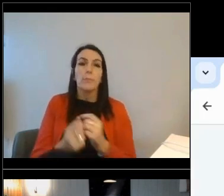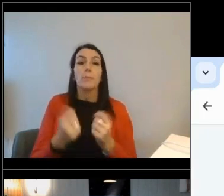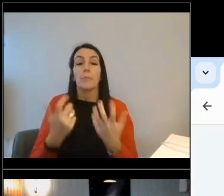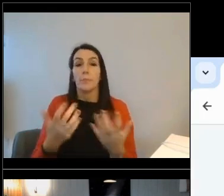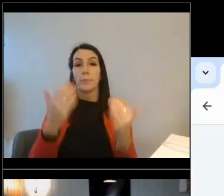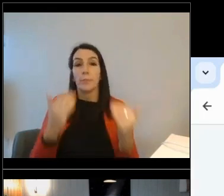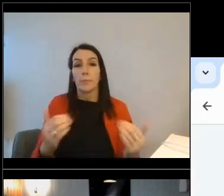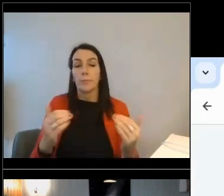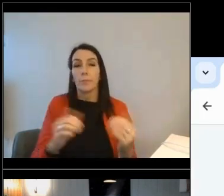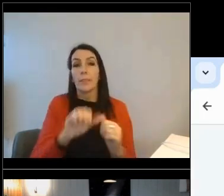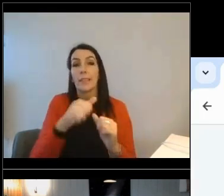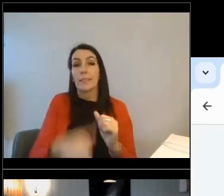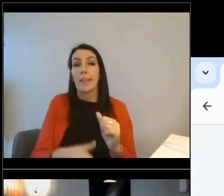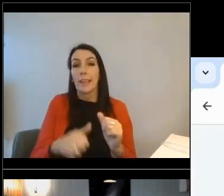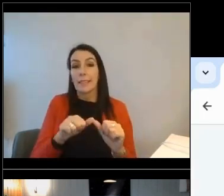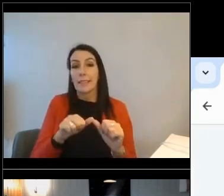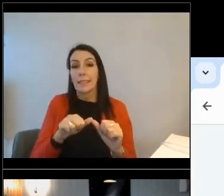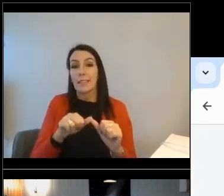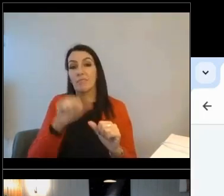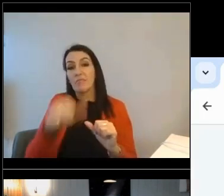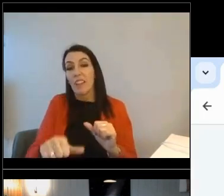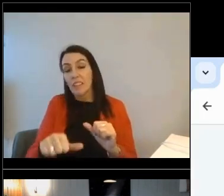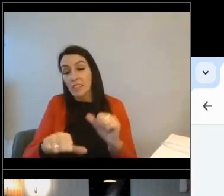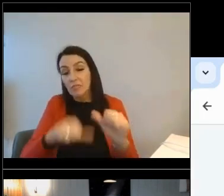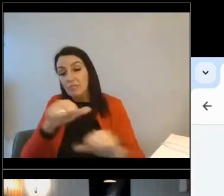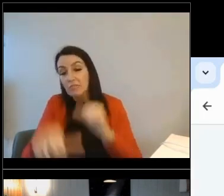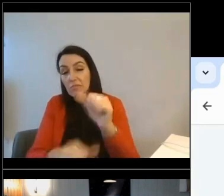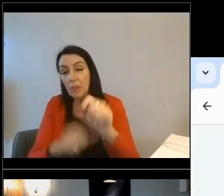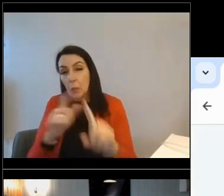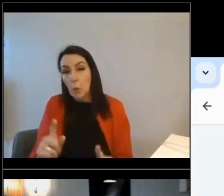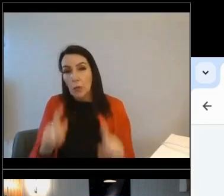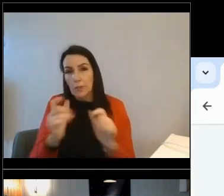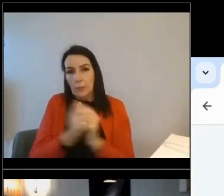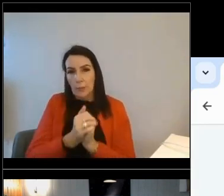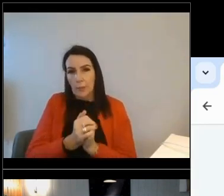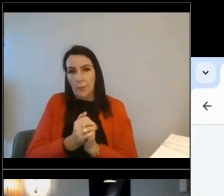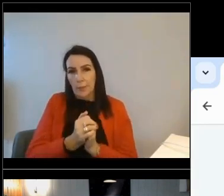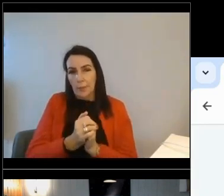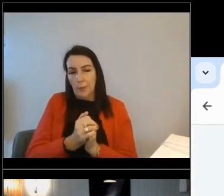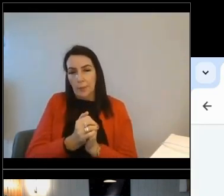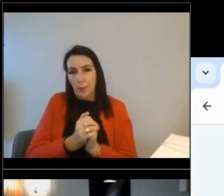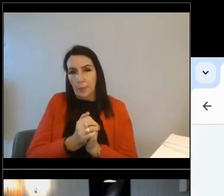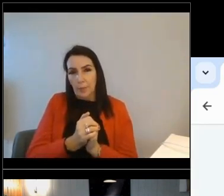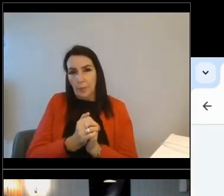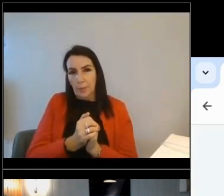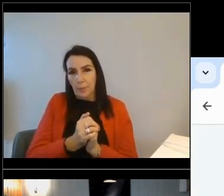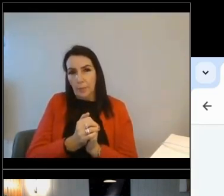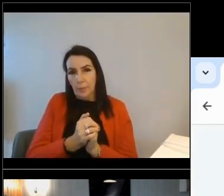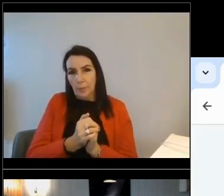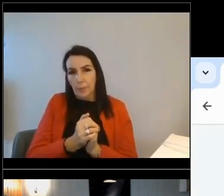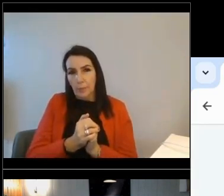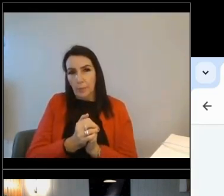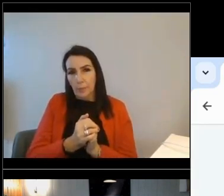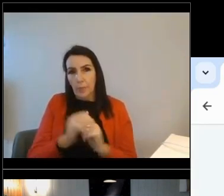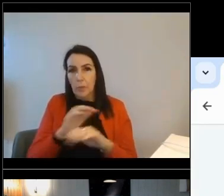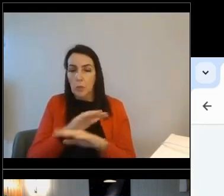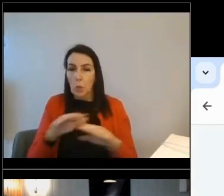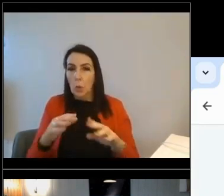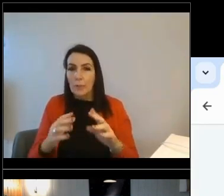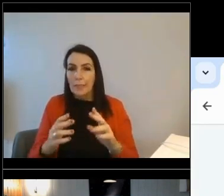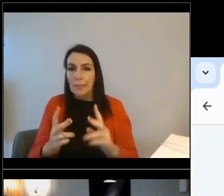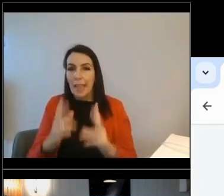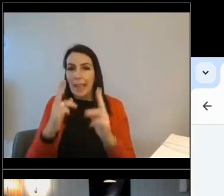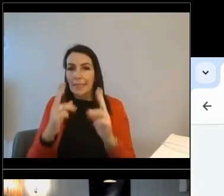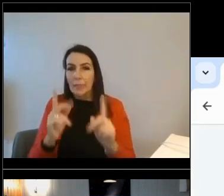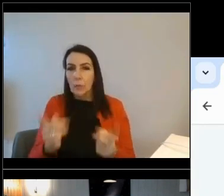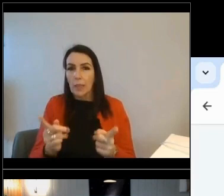the next steps section here is in this demonstrator version, you know, not editable, but in the customer